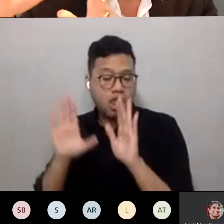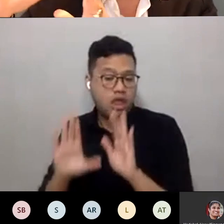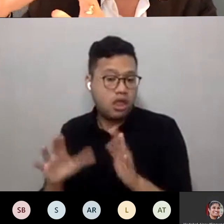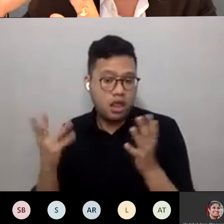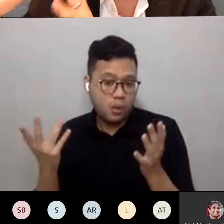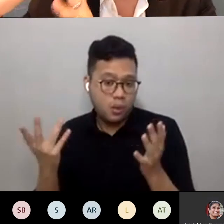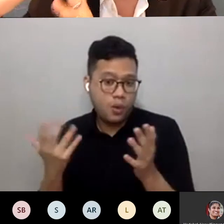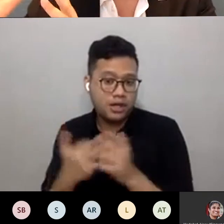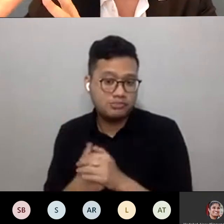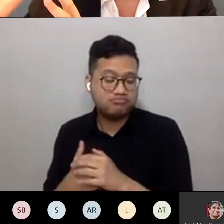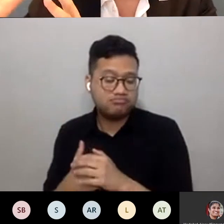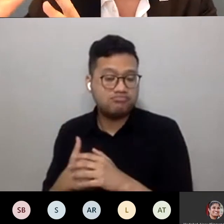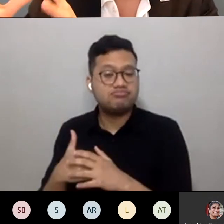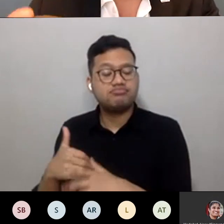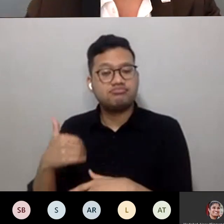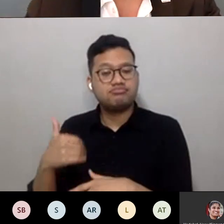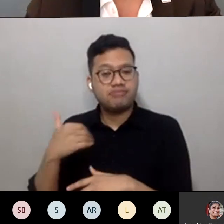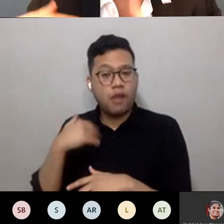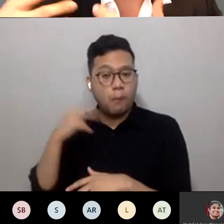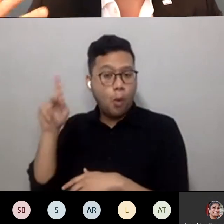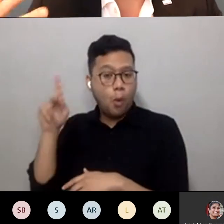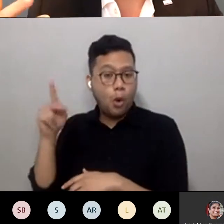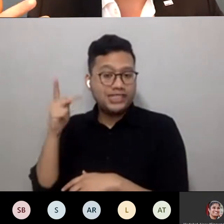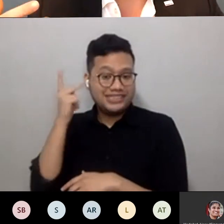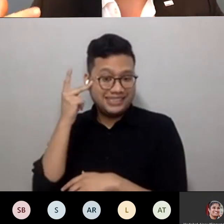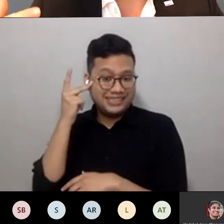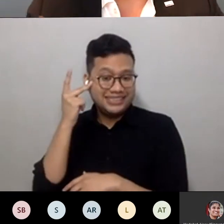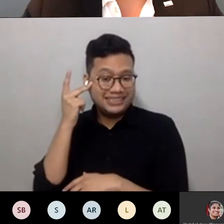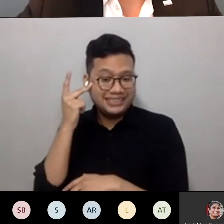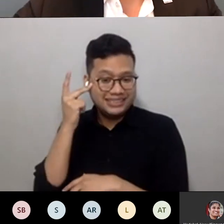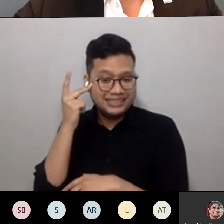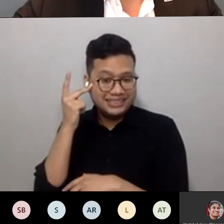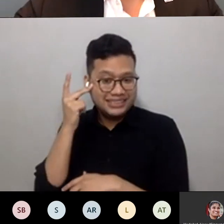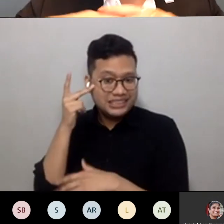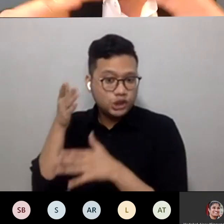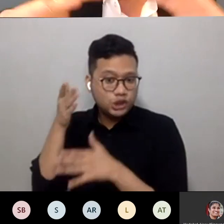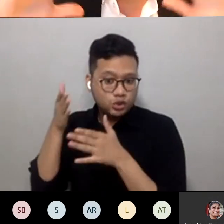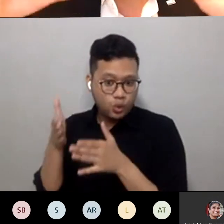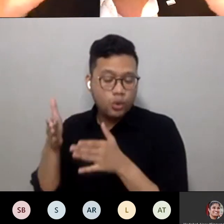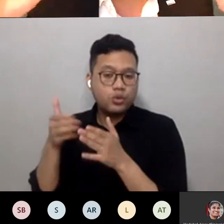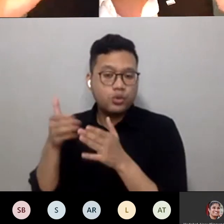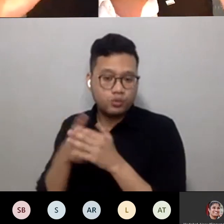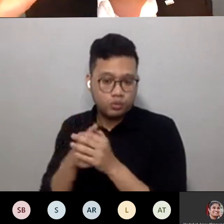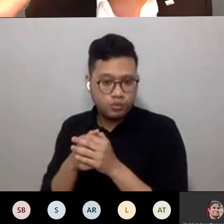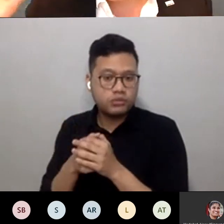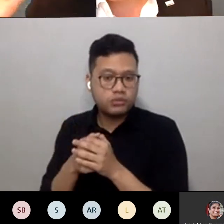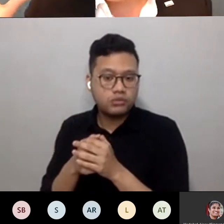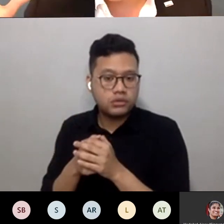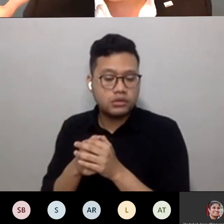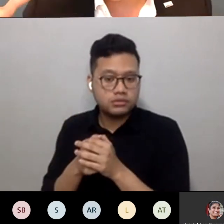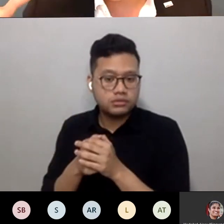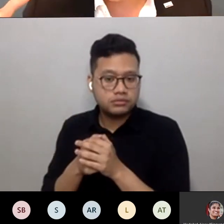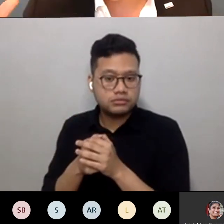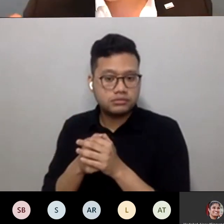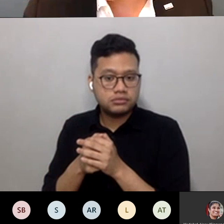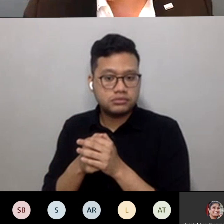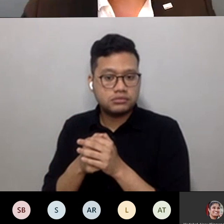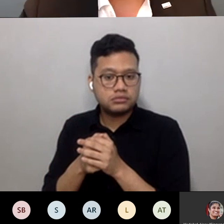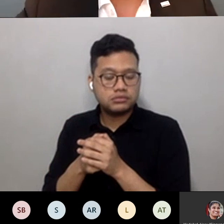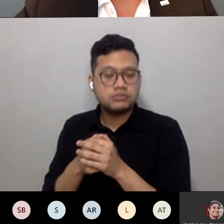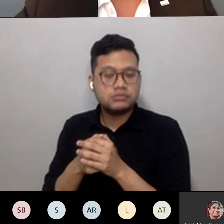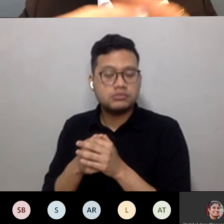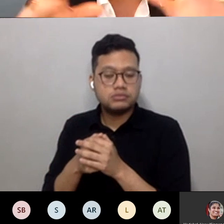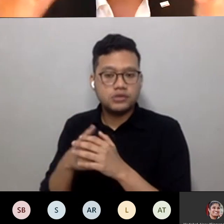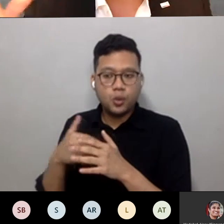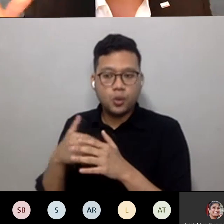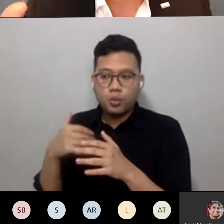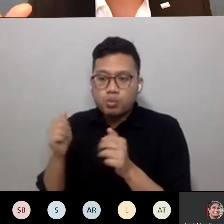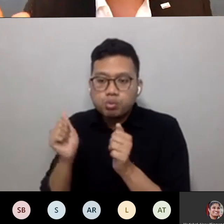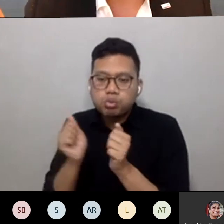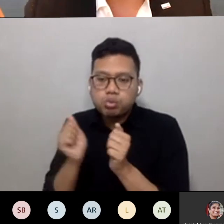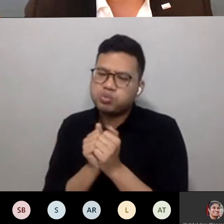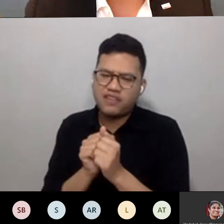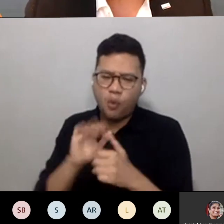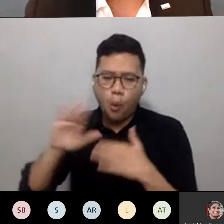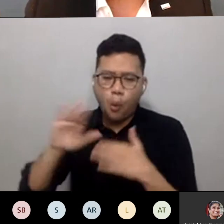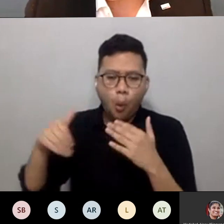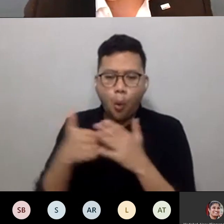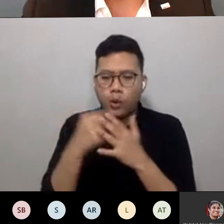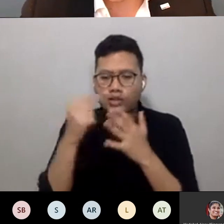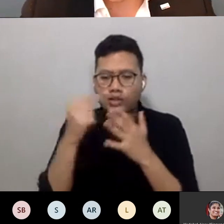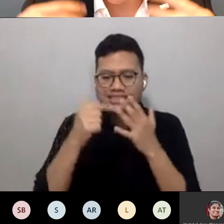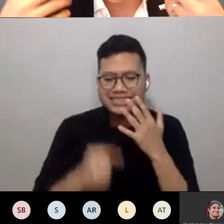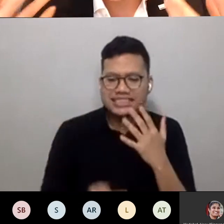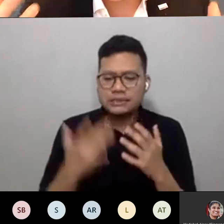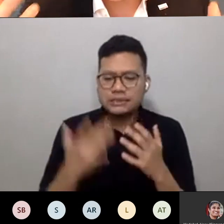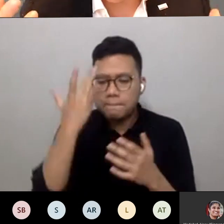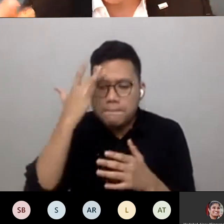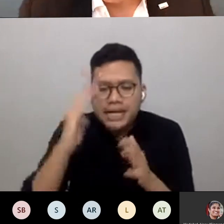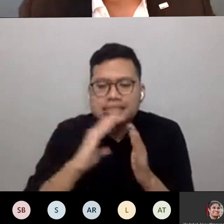the politicians who are basically saying, well, with the 100 smart city movement, we're going to have all of these smart cities